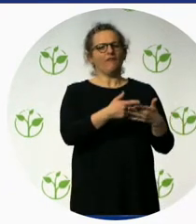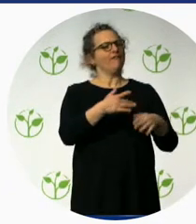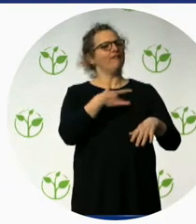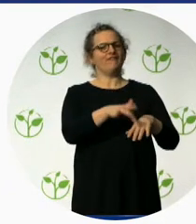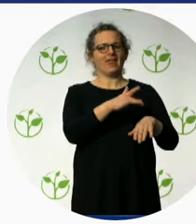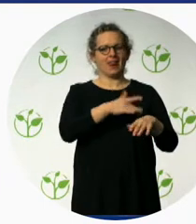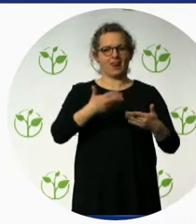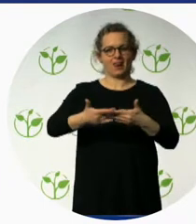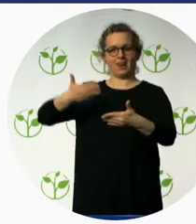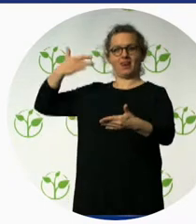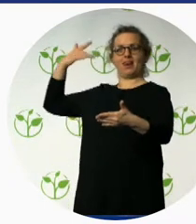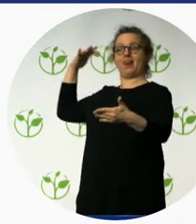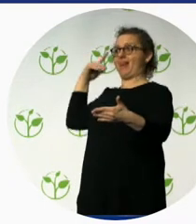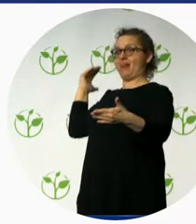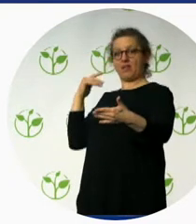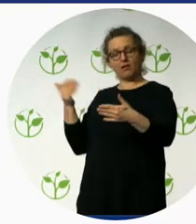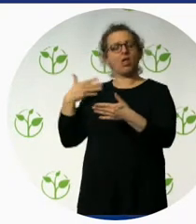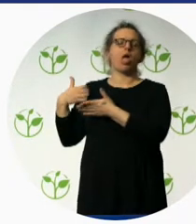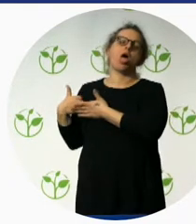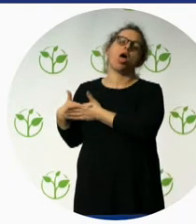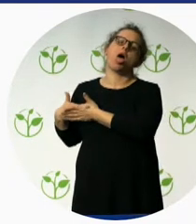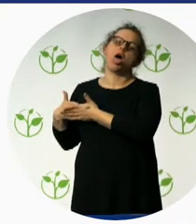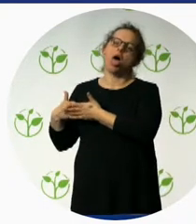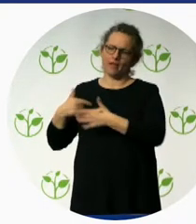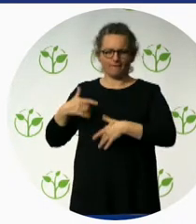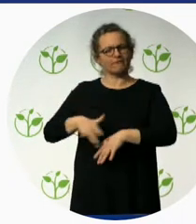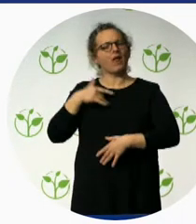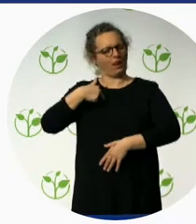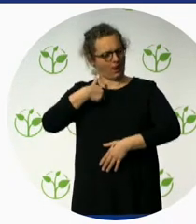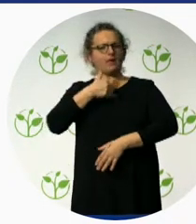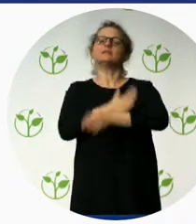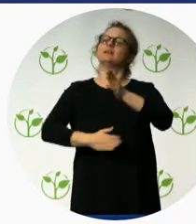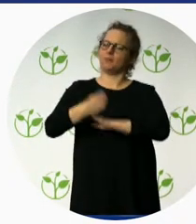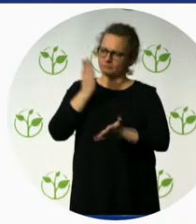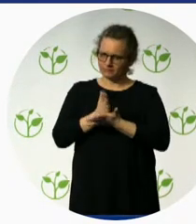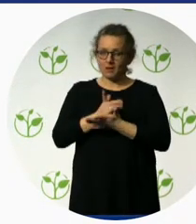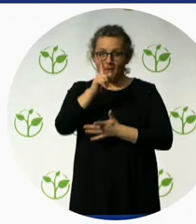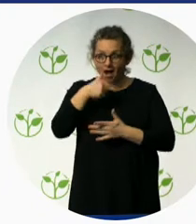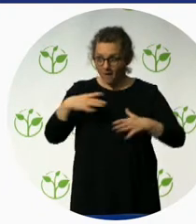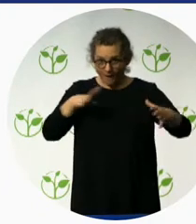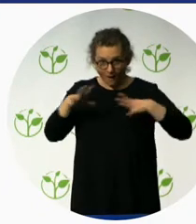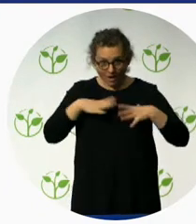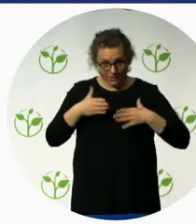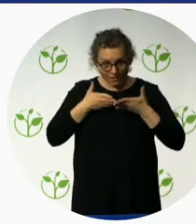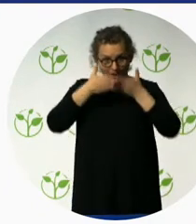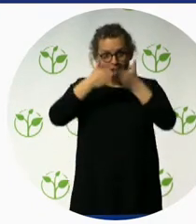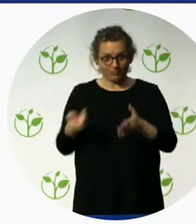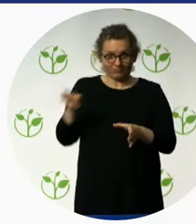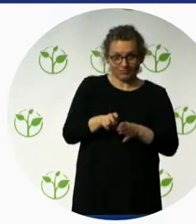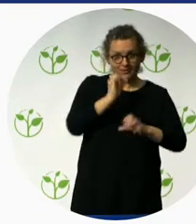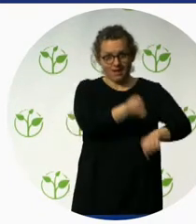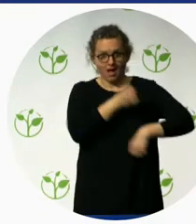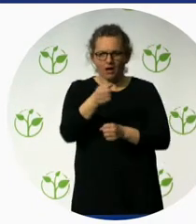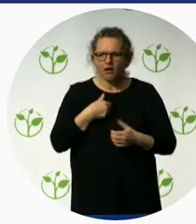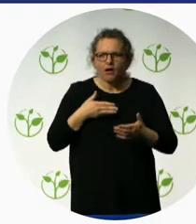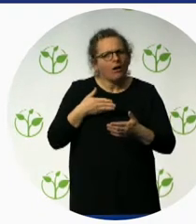who traveled with us and said that it could not have happened. Because we created bespoke experiences for them as per their active senses